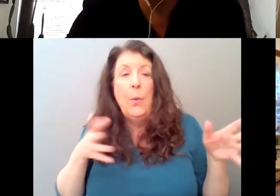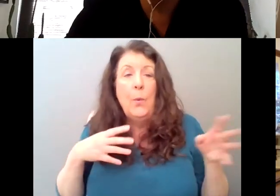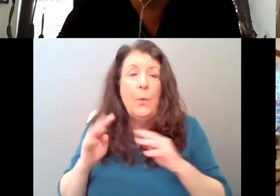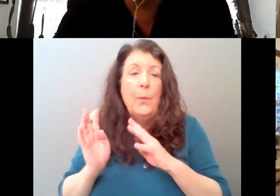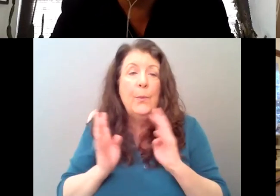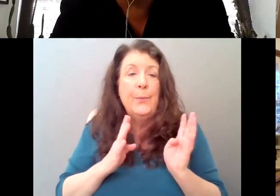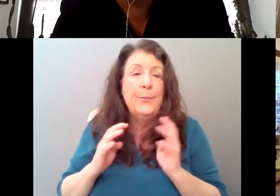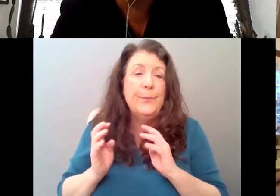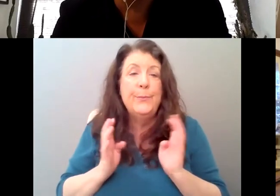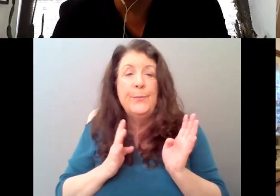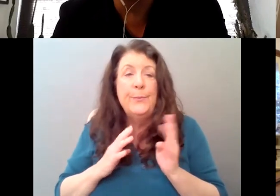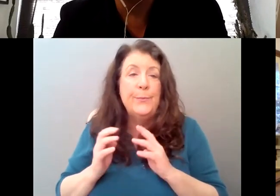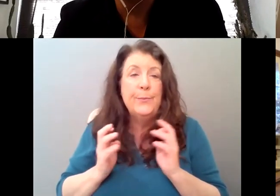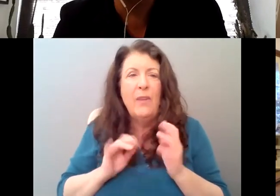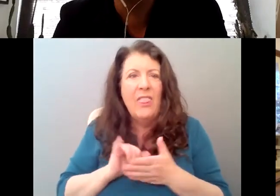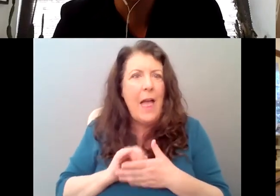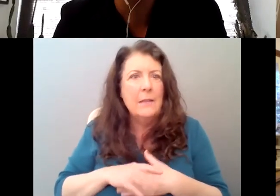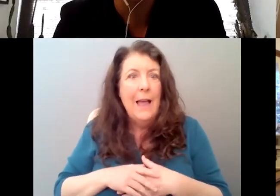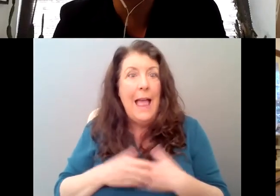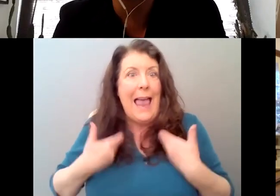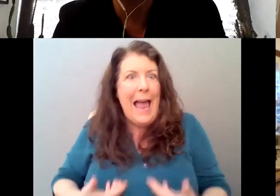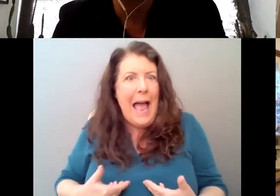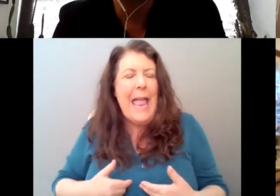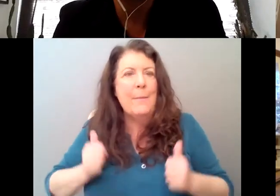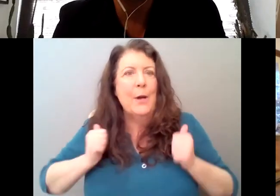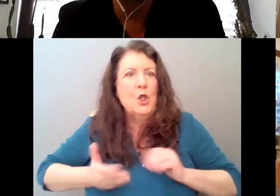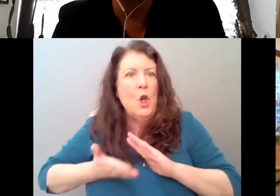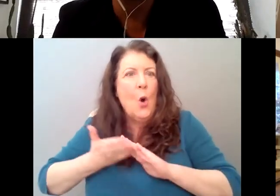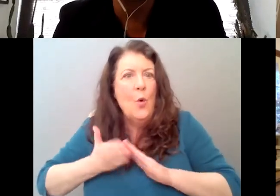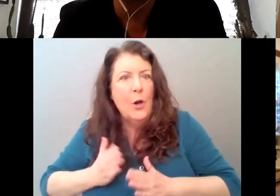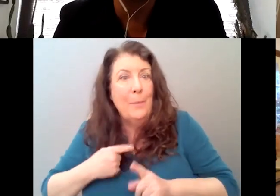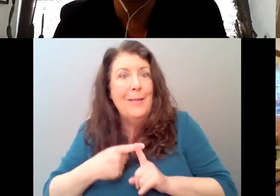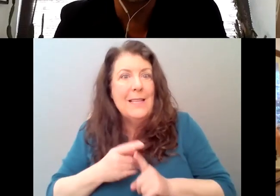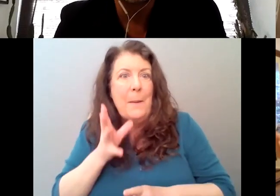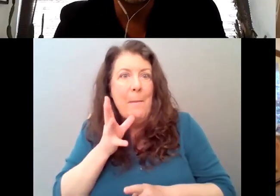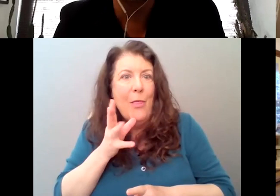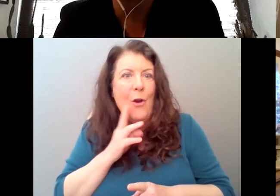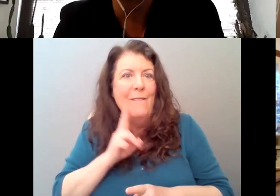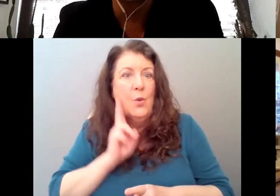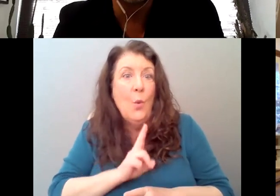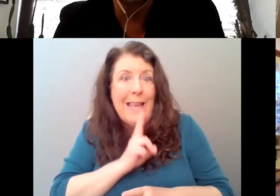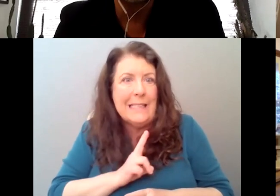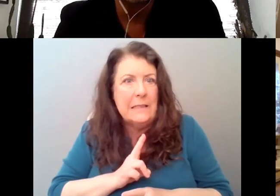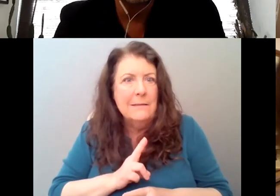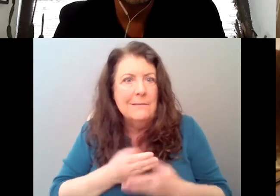toddler twins, that has been an enviable position for me. And I would like to be a grass lying down.